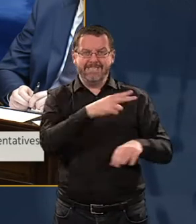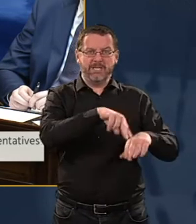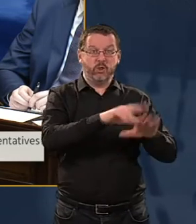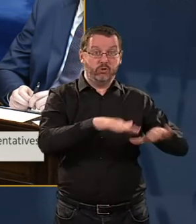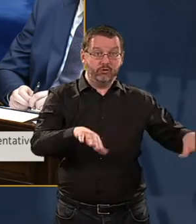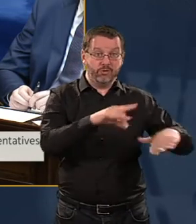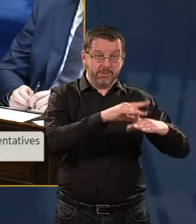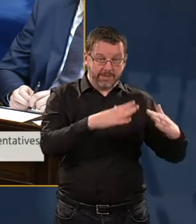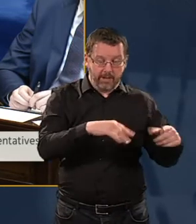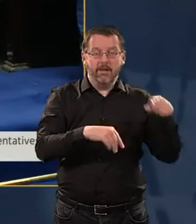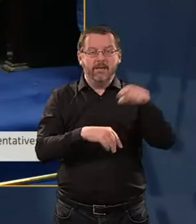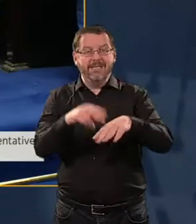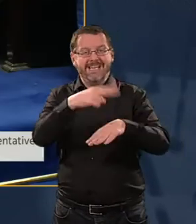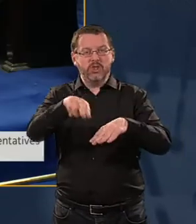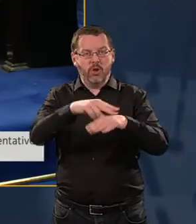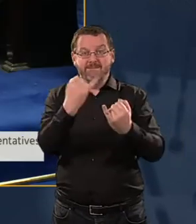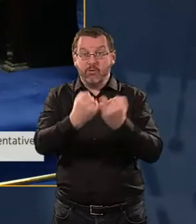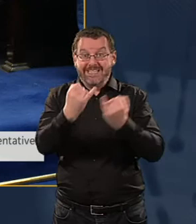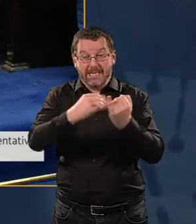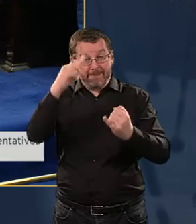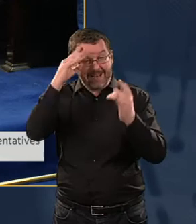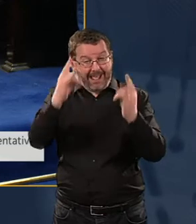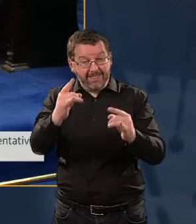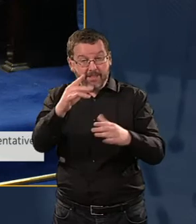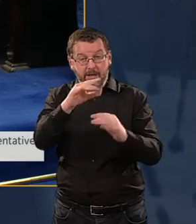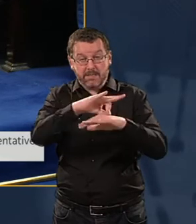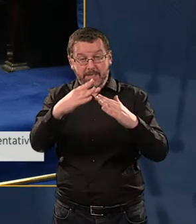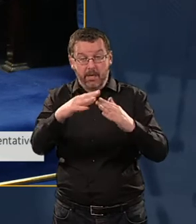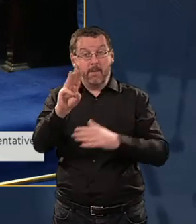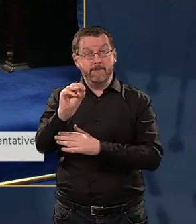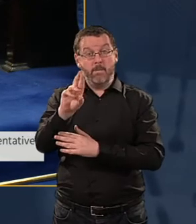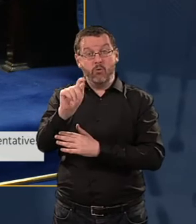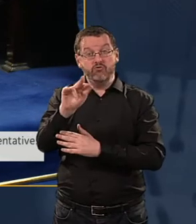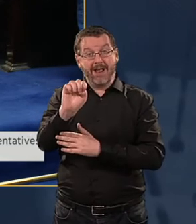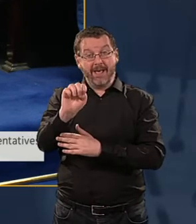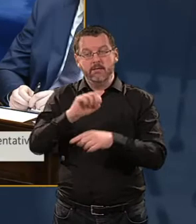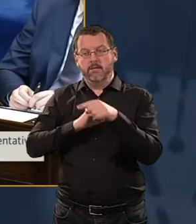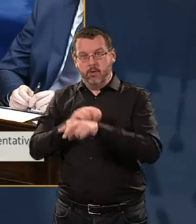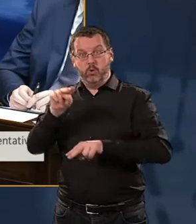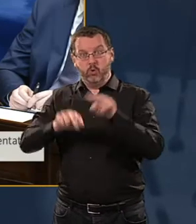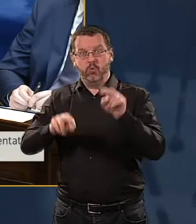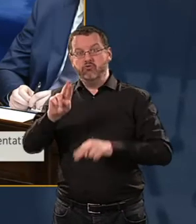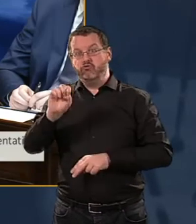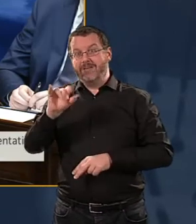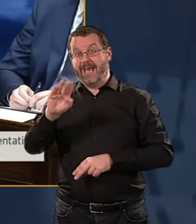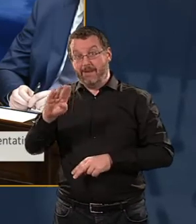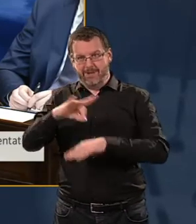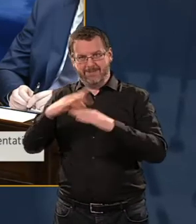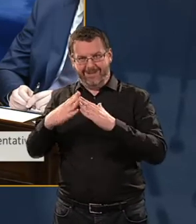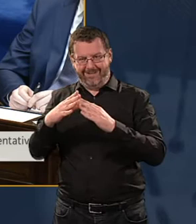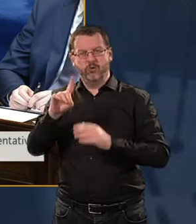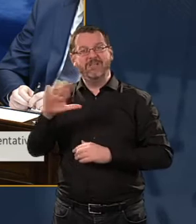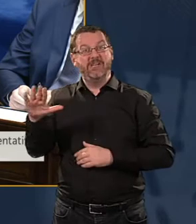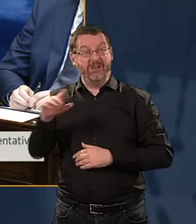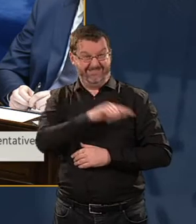National Forensic Mental Health Hospital in Portran and also the new National Rehab Hospital in Dun Laoghaire. So, after a very long time